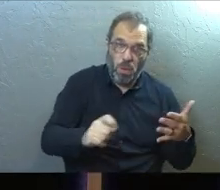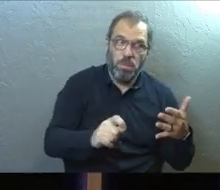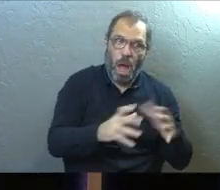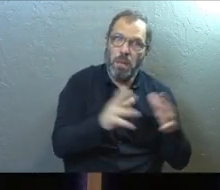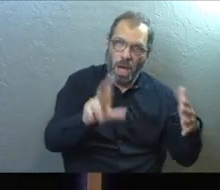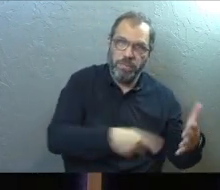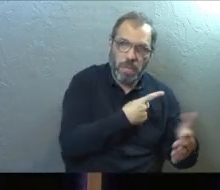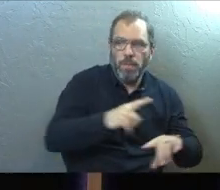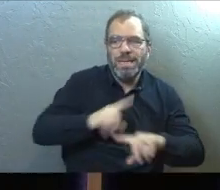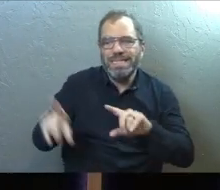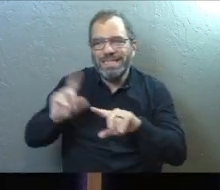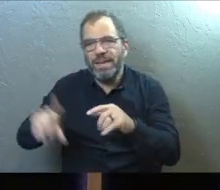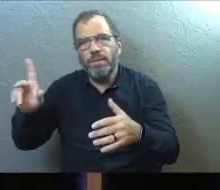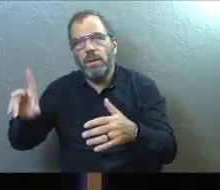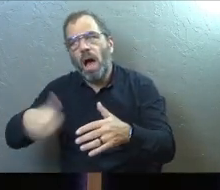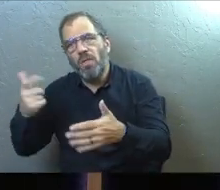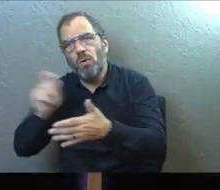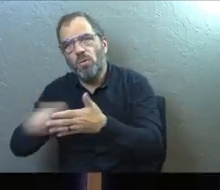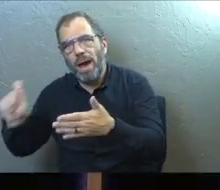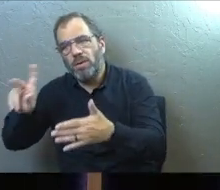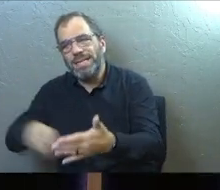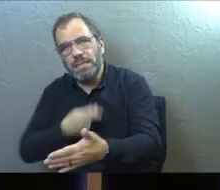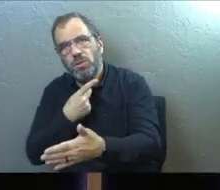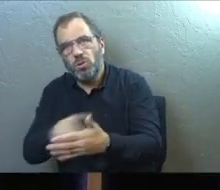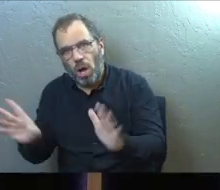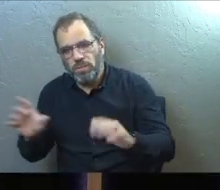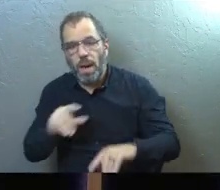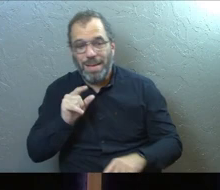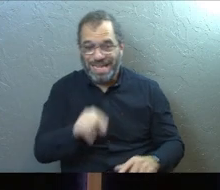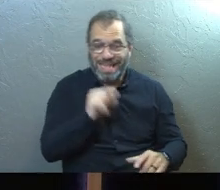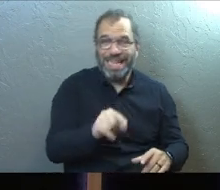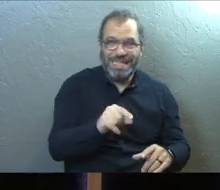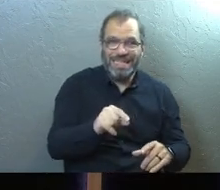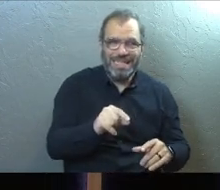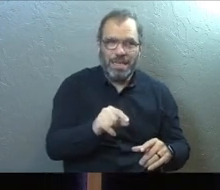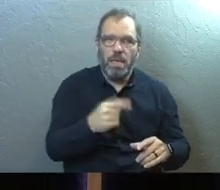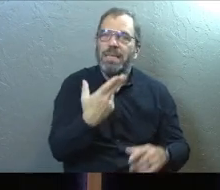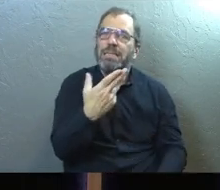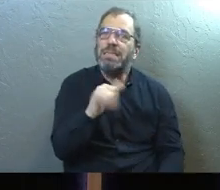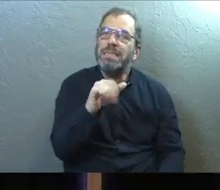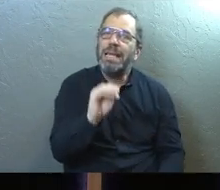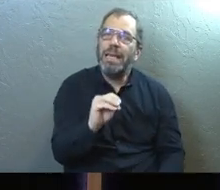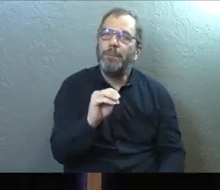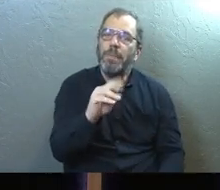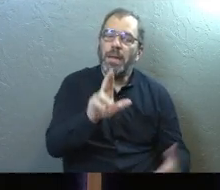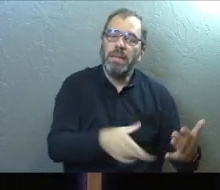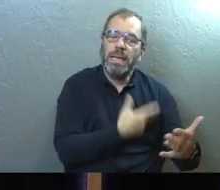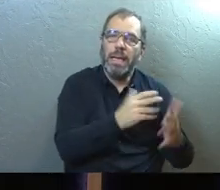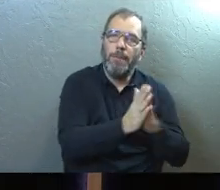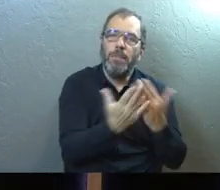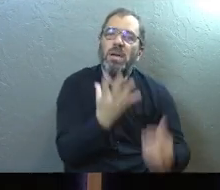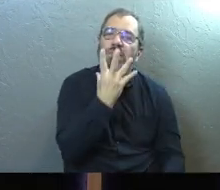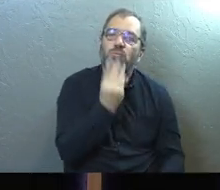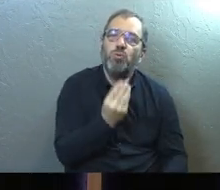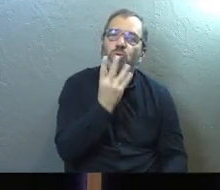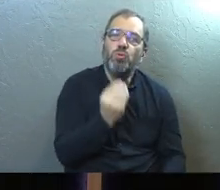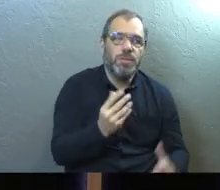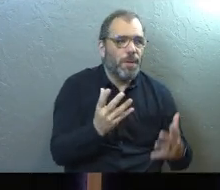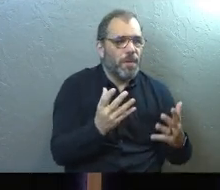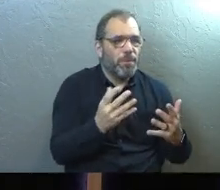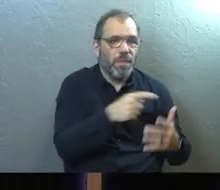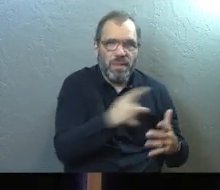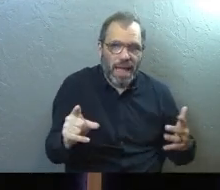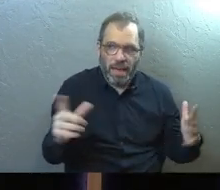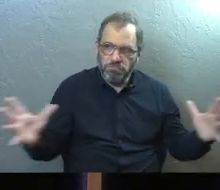by the way. We have several different Psalm writers in the book of Psalms. But this was the hymn book of the Jewish people, right? Like